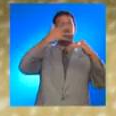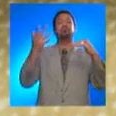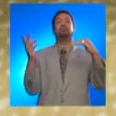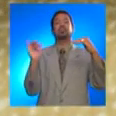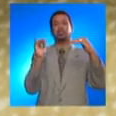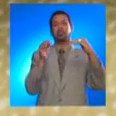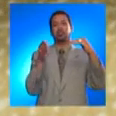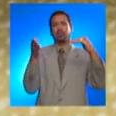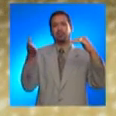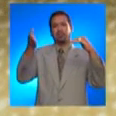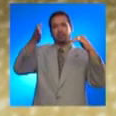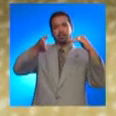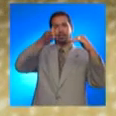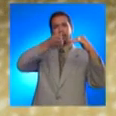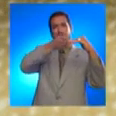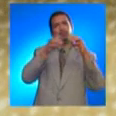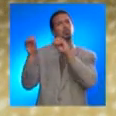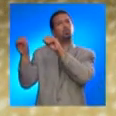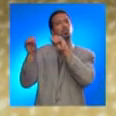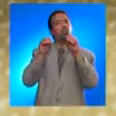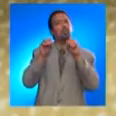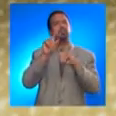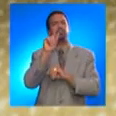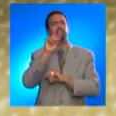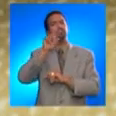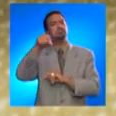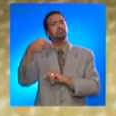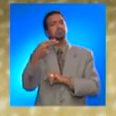waves slow down to less than 20 miles per hour.